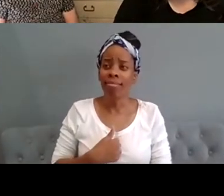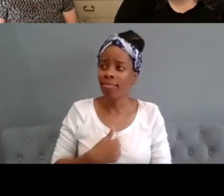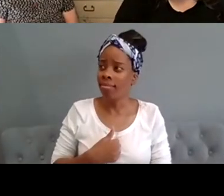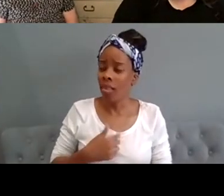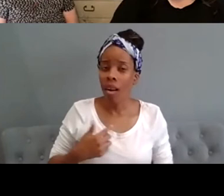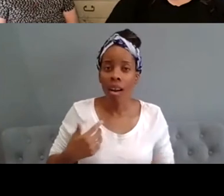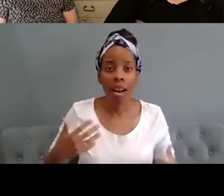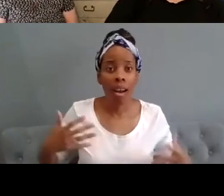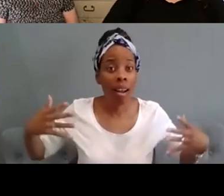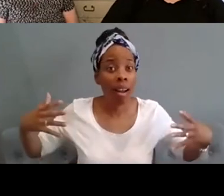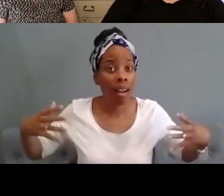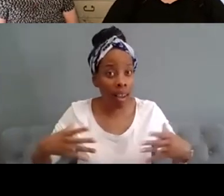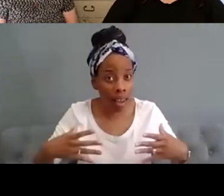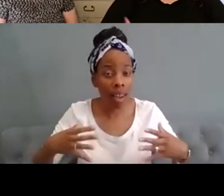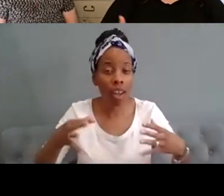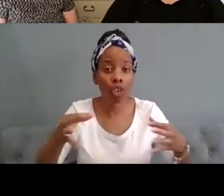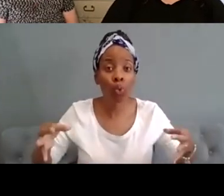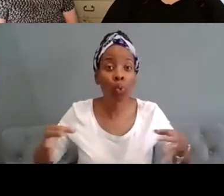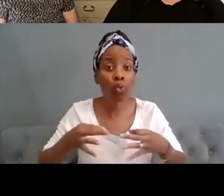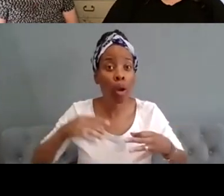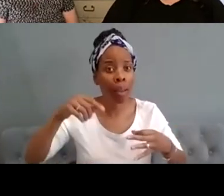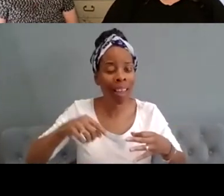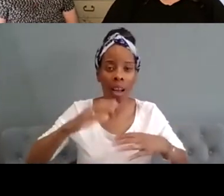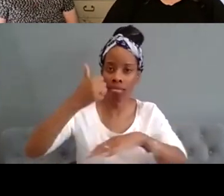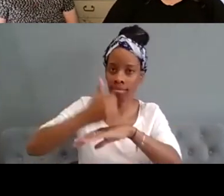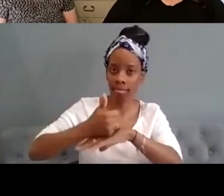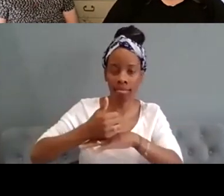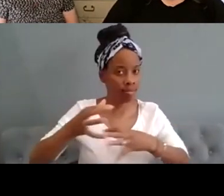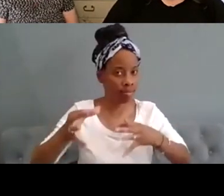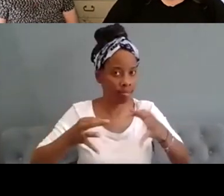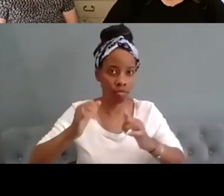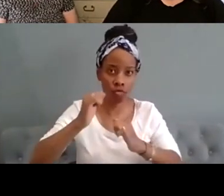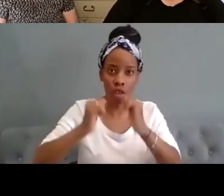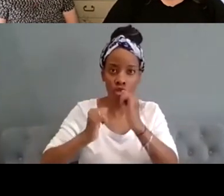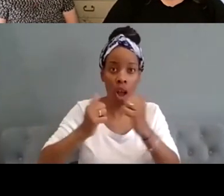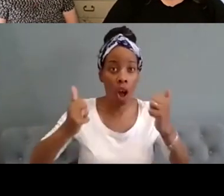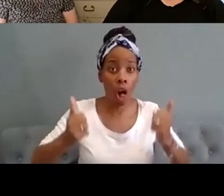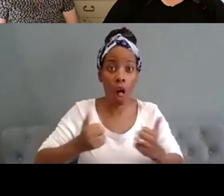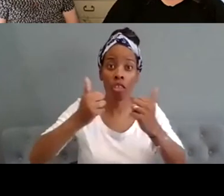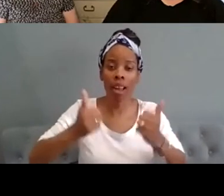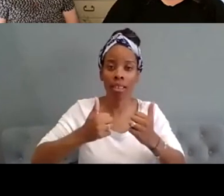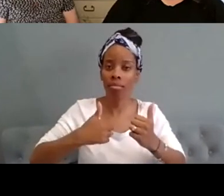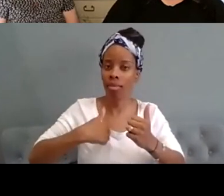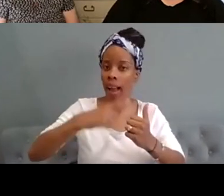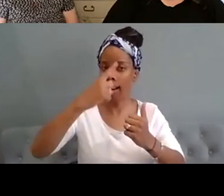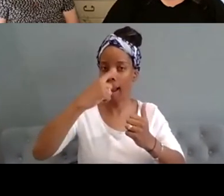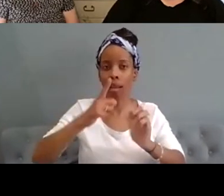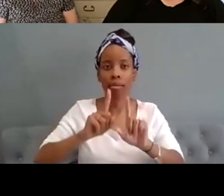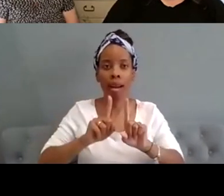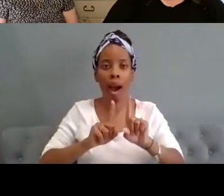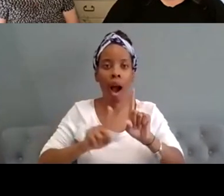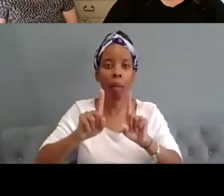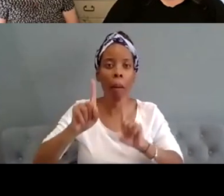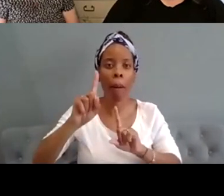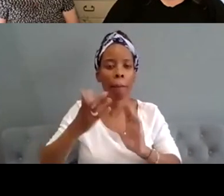there is that support structure which enables me to develop and progress and evolve as an artist as well as